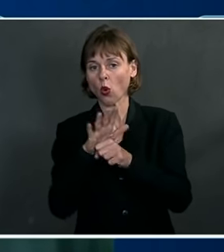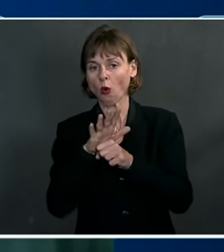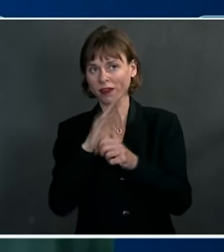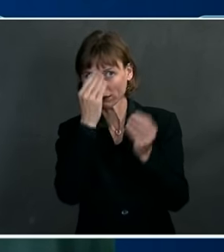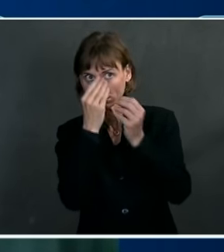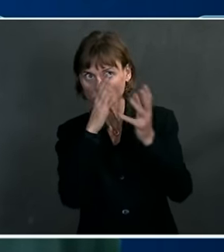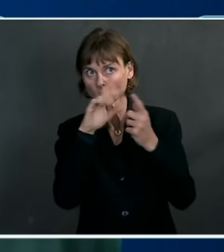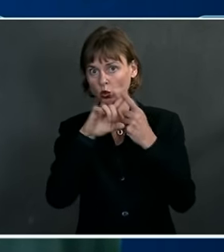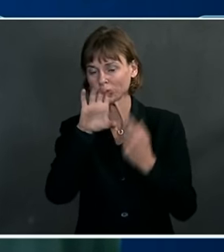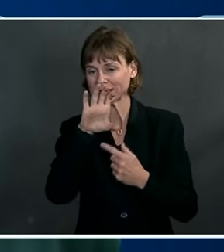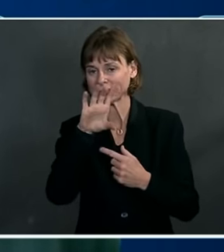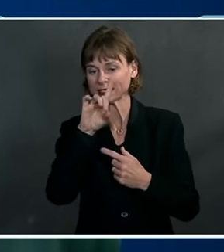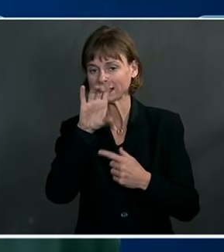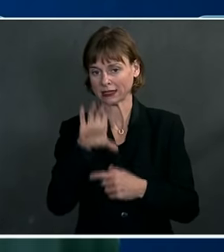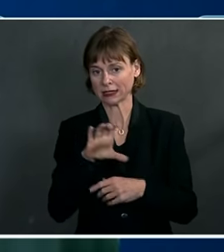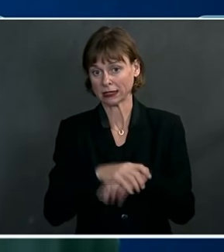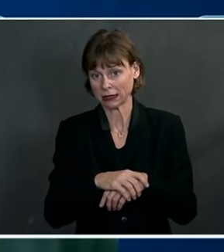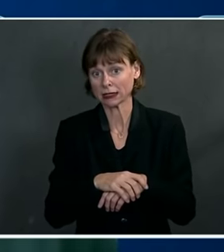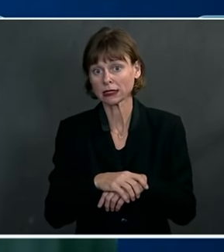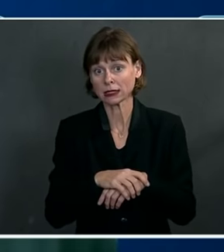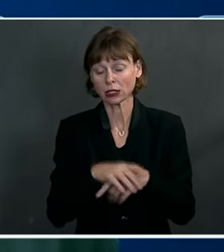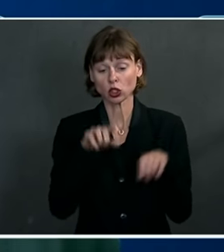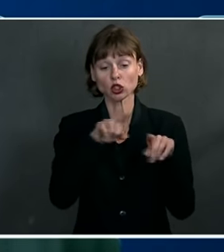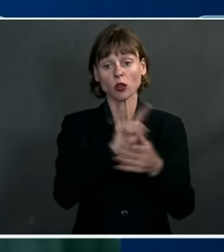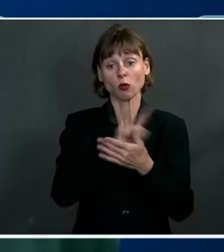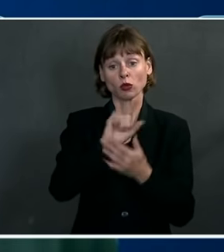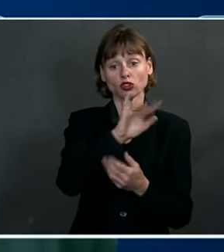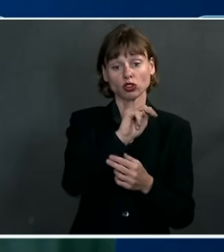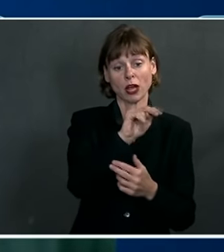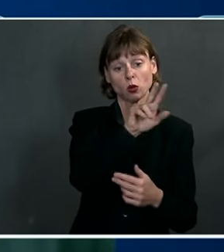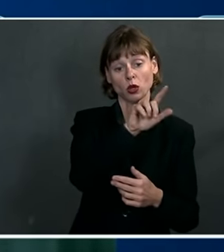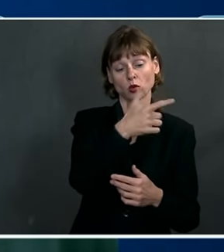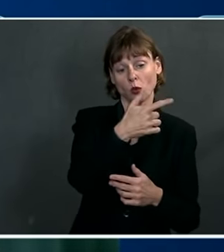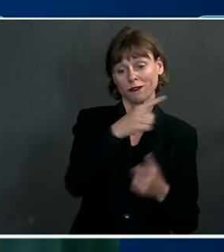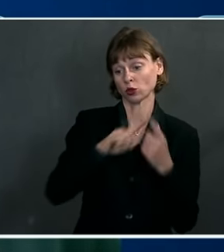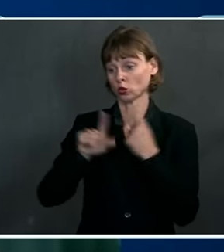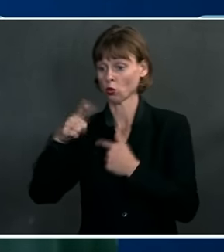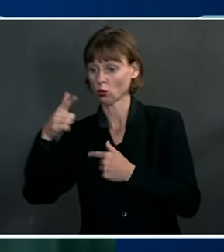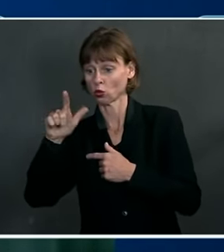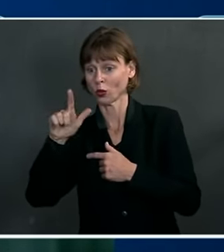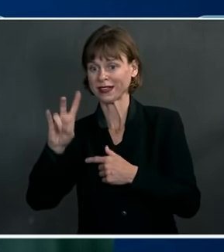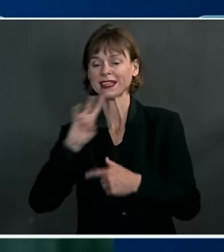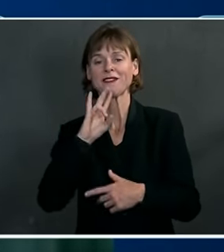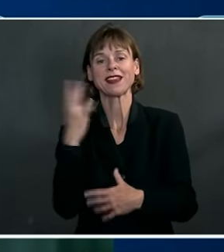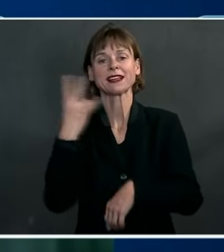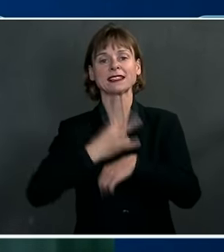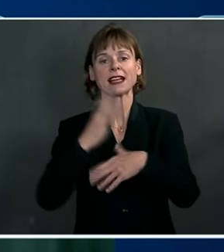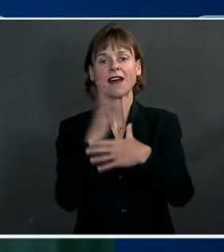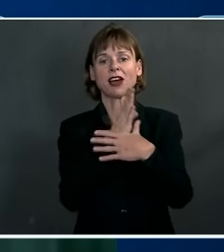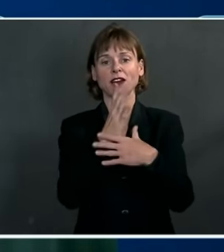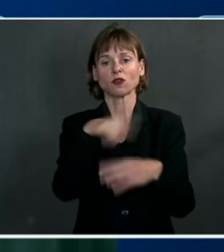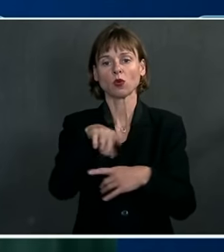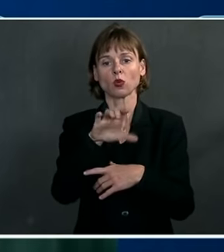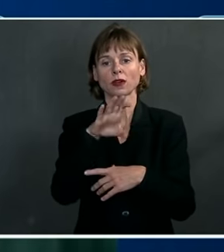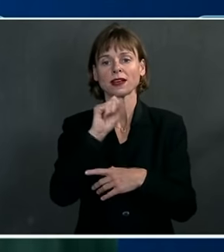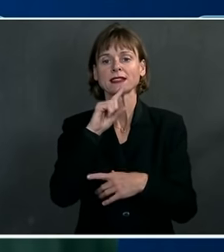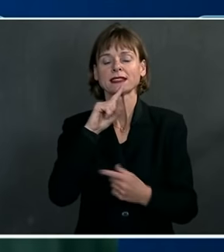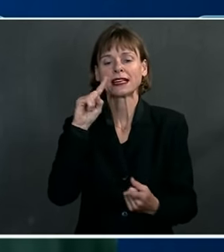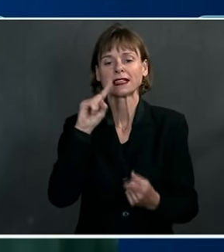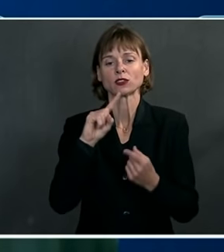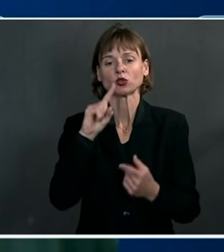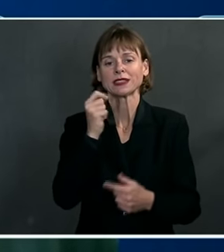CDC. During the week of January 21st to January 27th, the seven-day average of news cases decreased